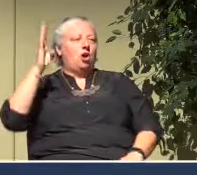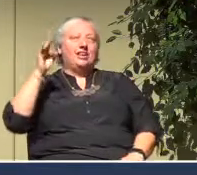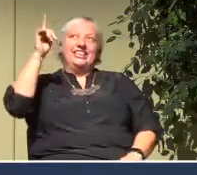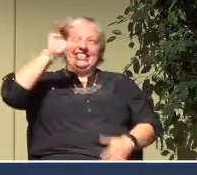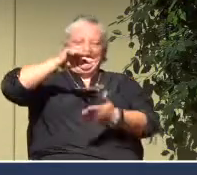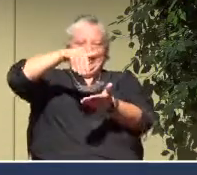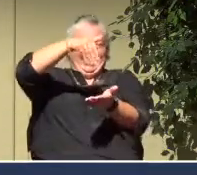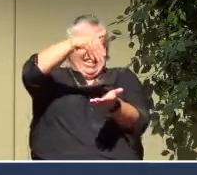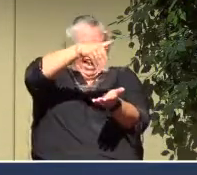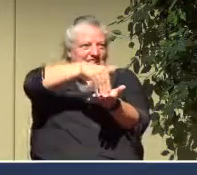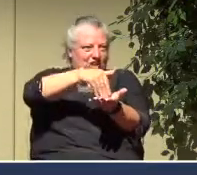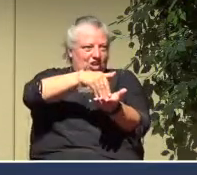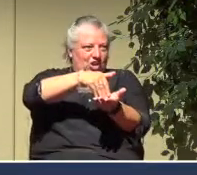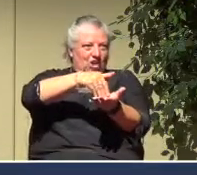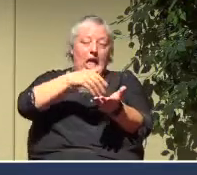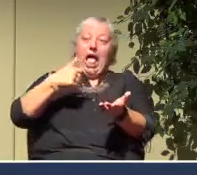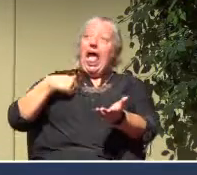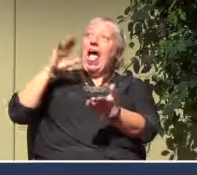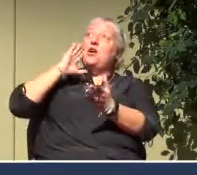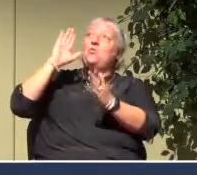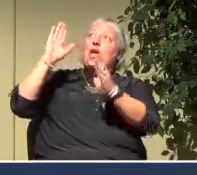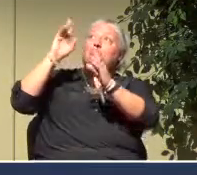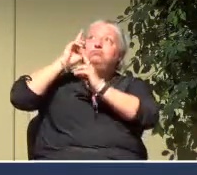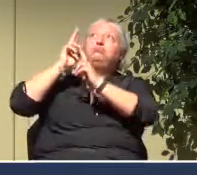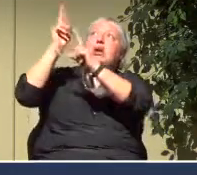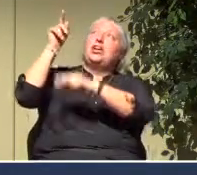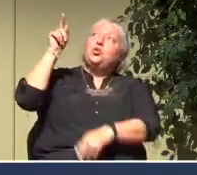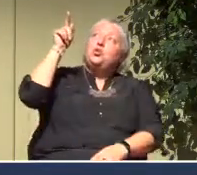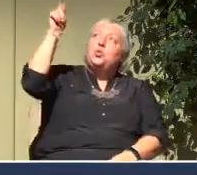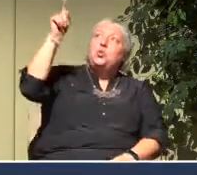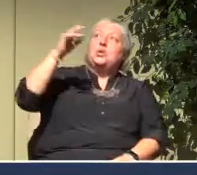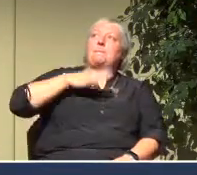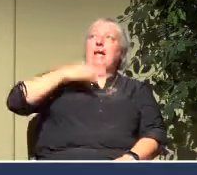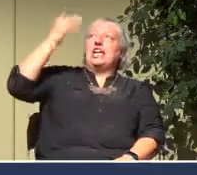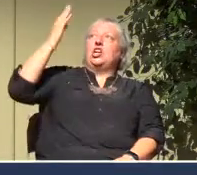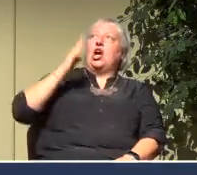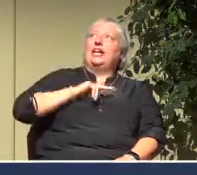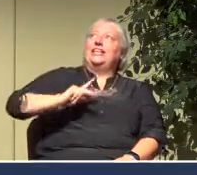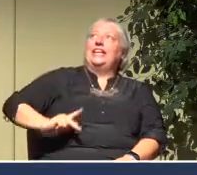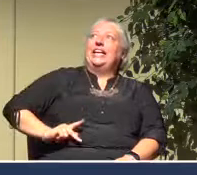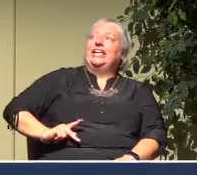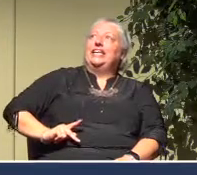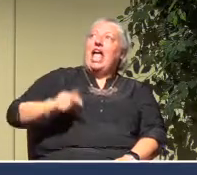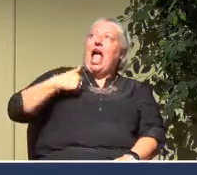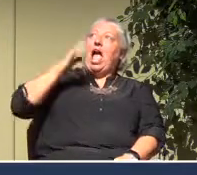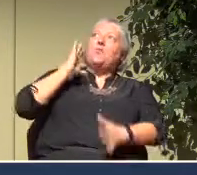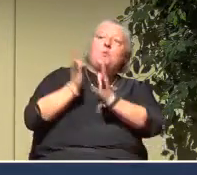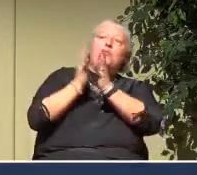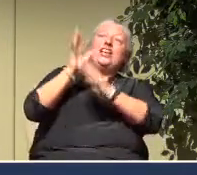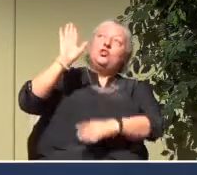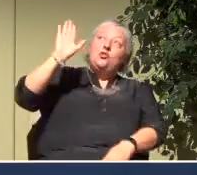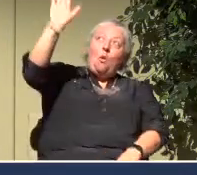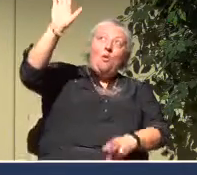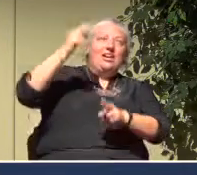center of this. I will exalt you, my God, the King. I will praise your name forever.